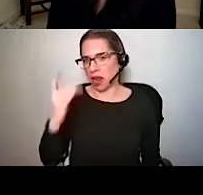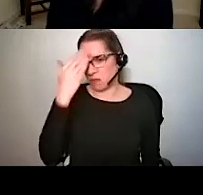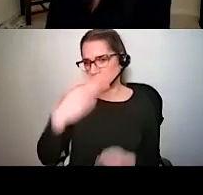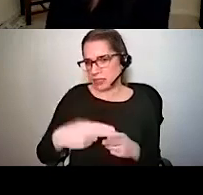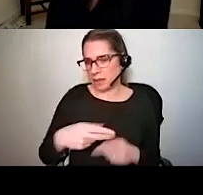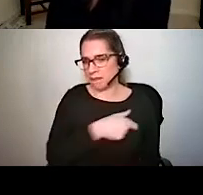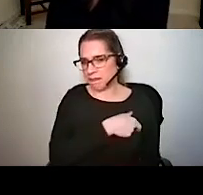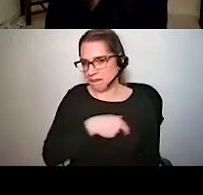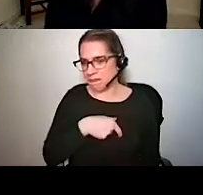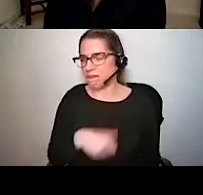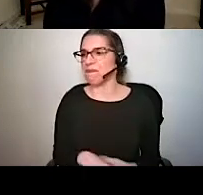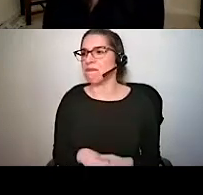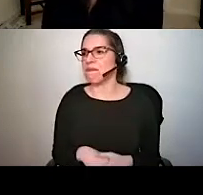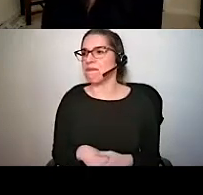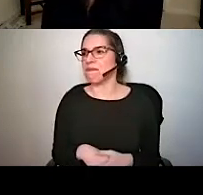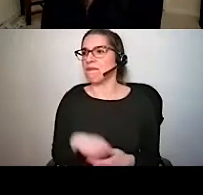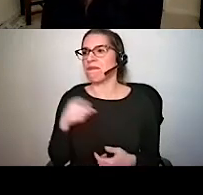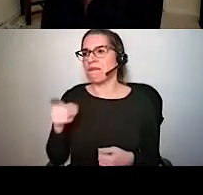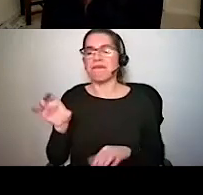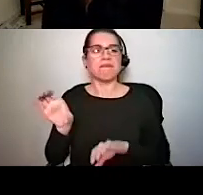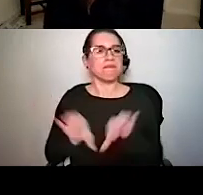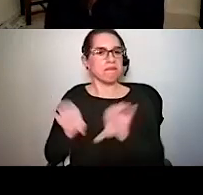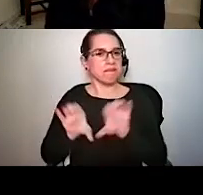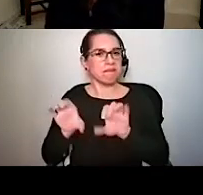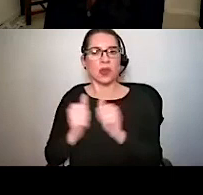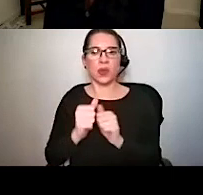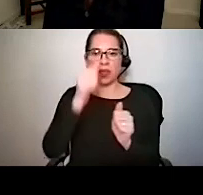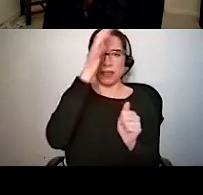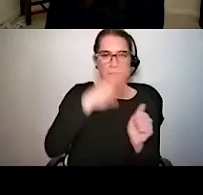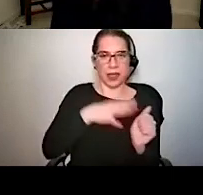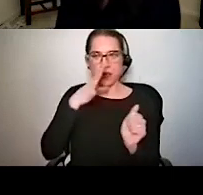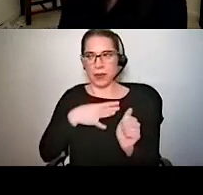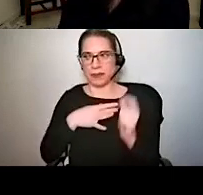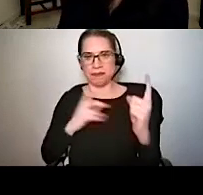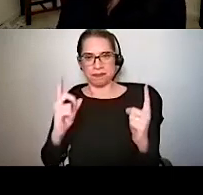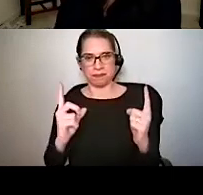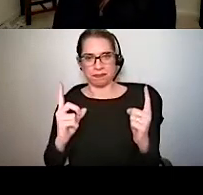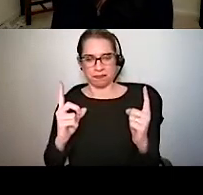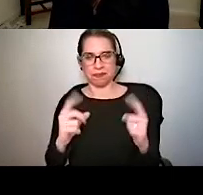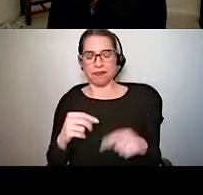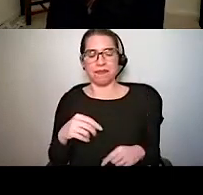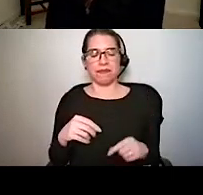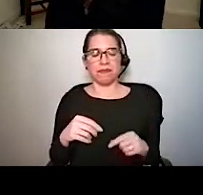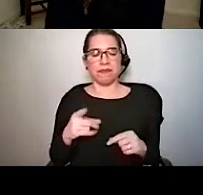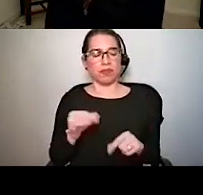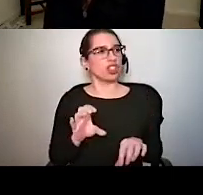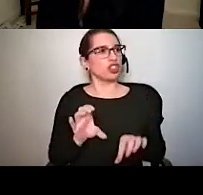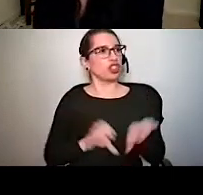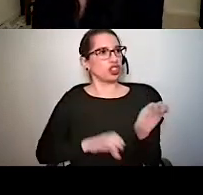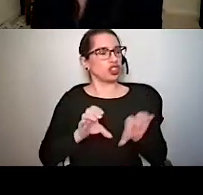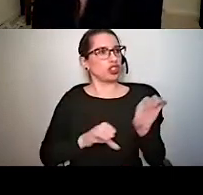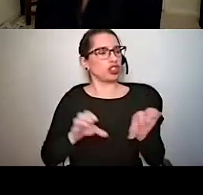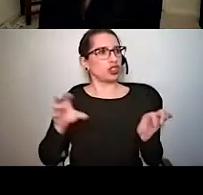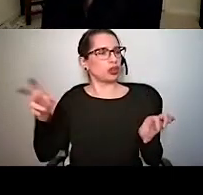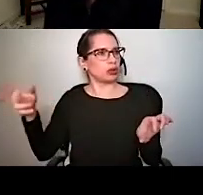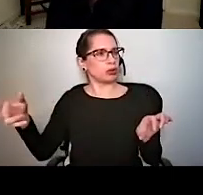conversation with white sweater and grey jacket. He hears a faint sound somewhere in the room, and his brain